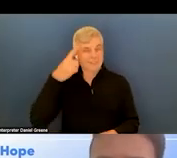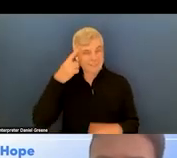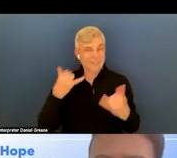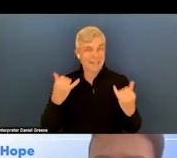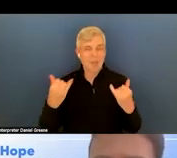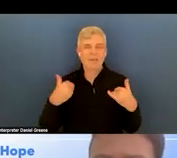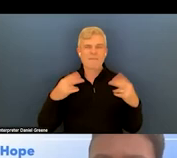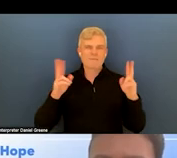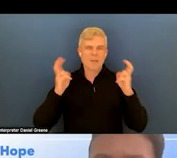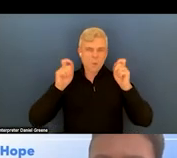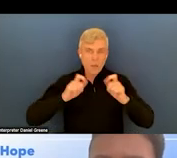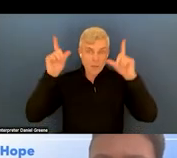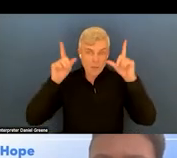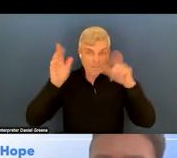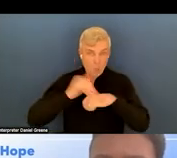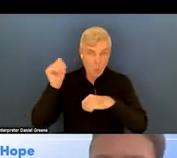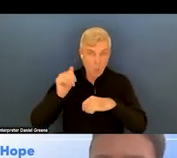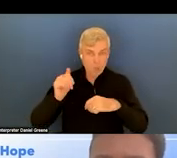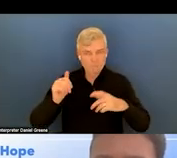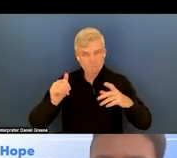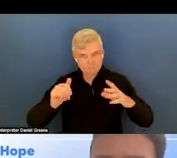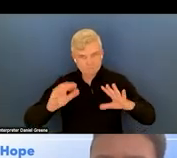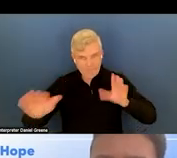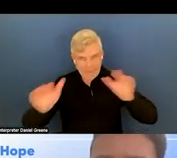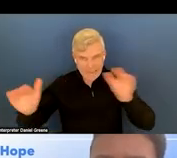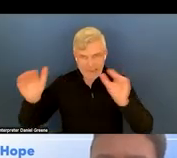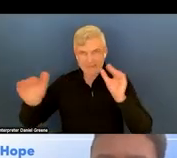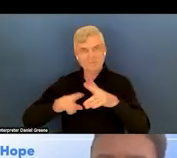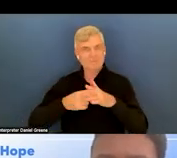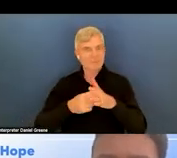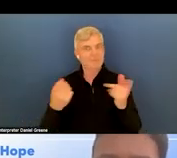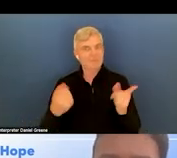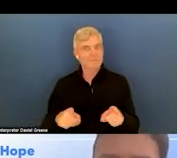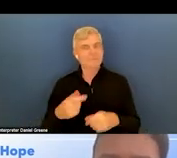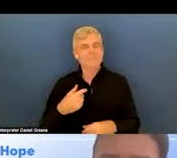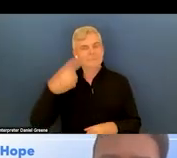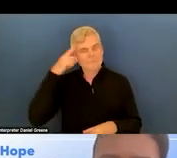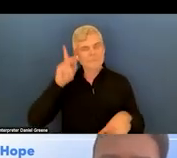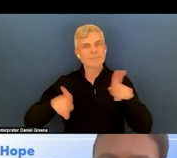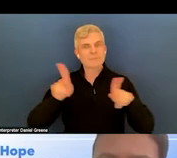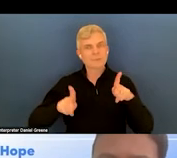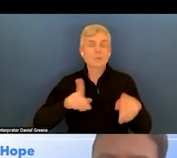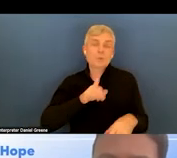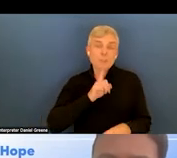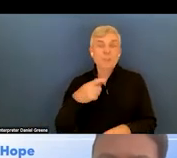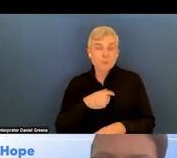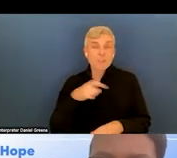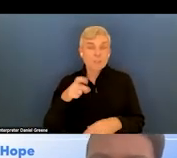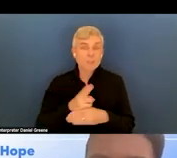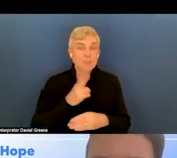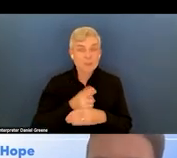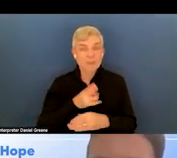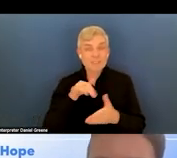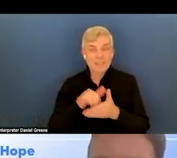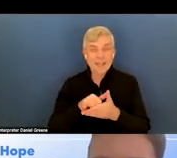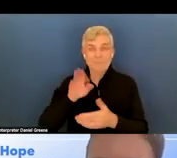to happen. And I think that people are starting to, you know, I guess we should put, come together with one of the